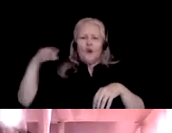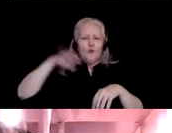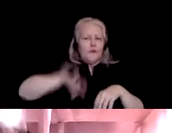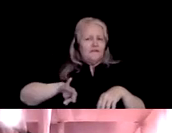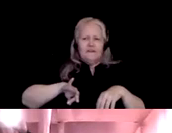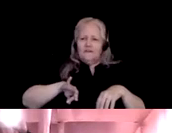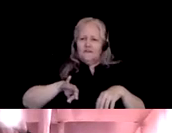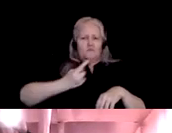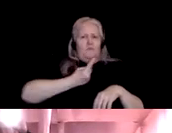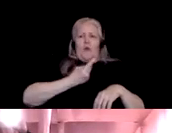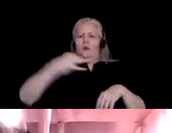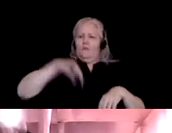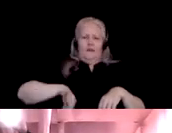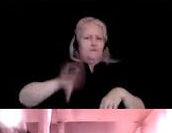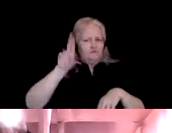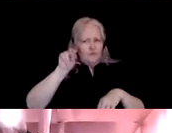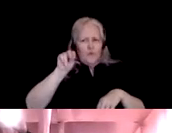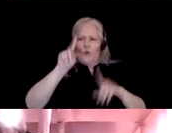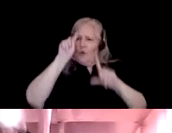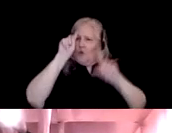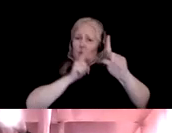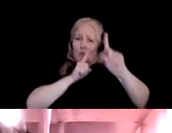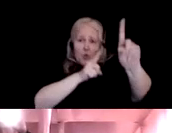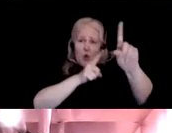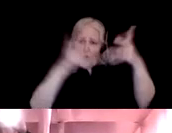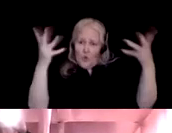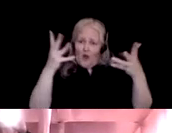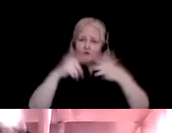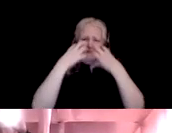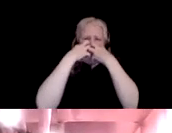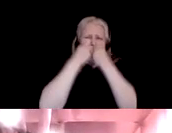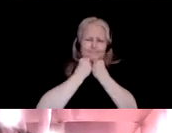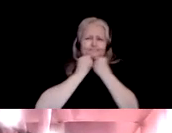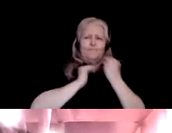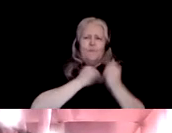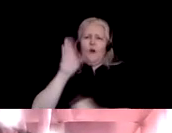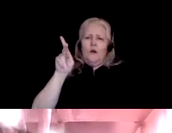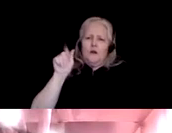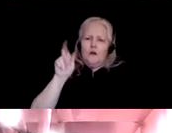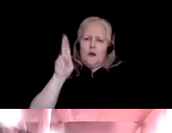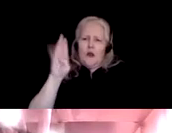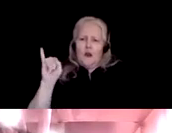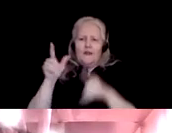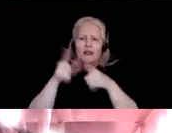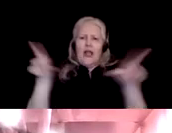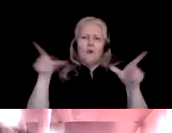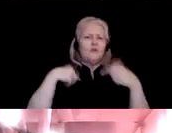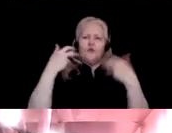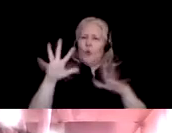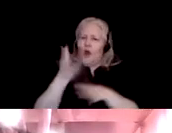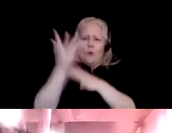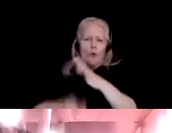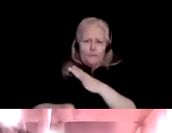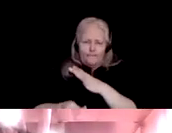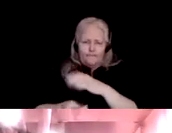aim was to promote and preserve our Kirby language lest it get lost. I ventured